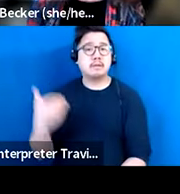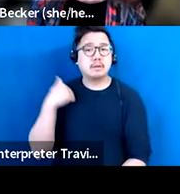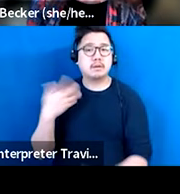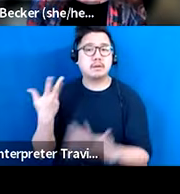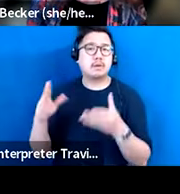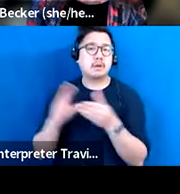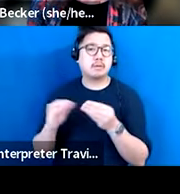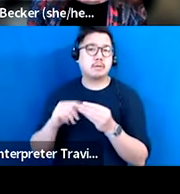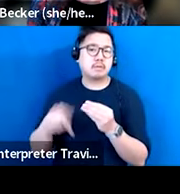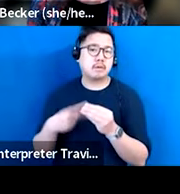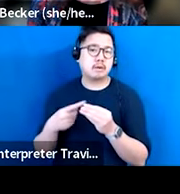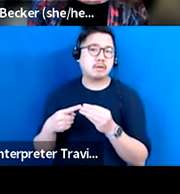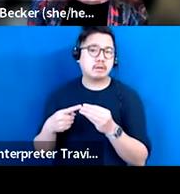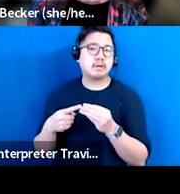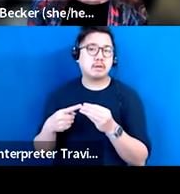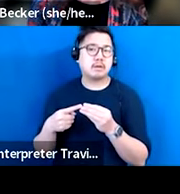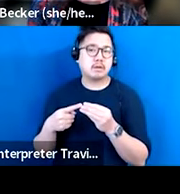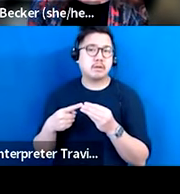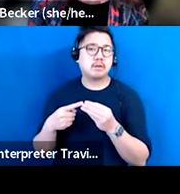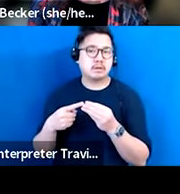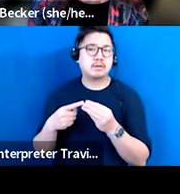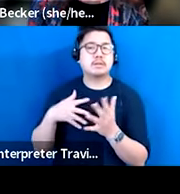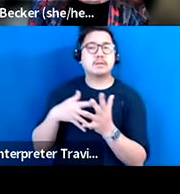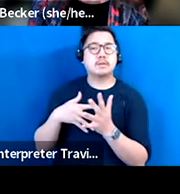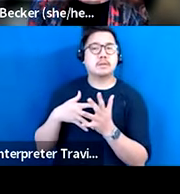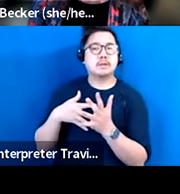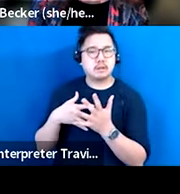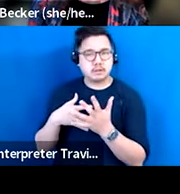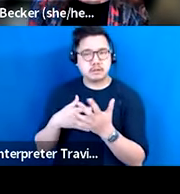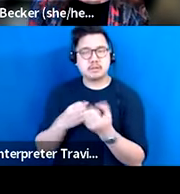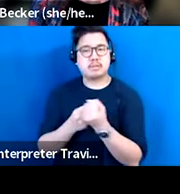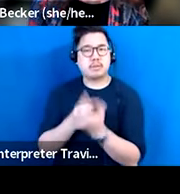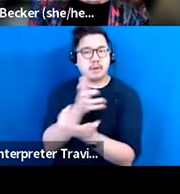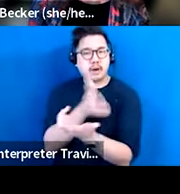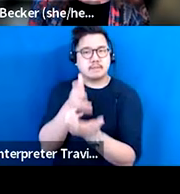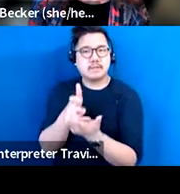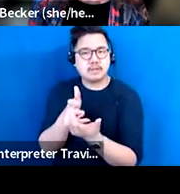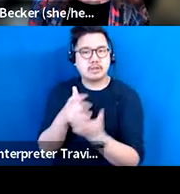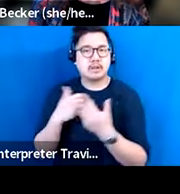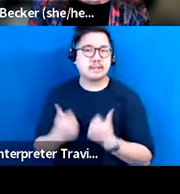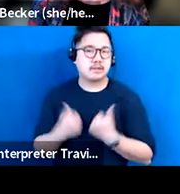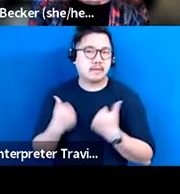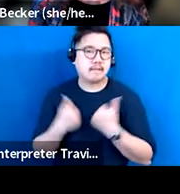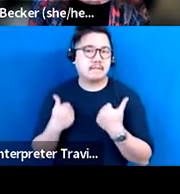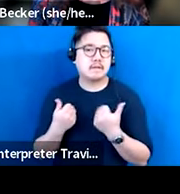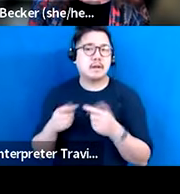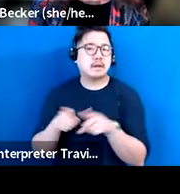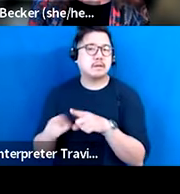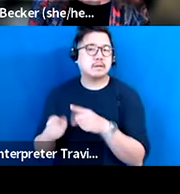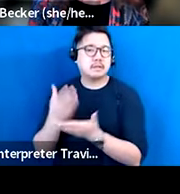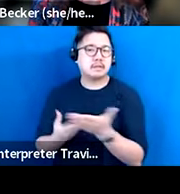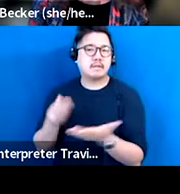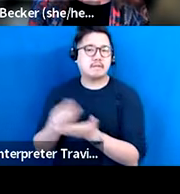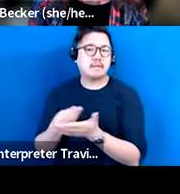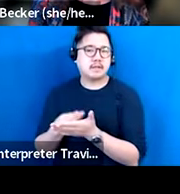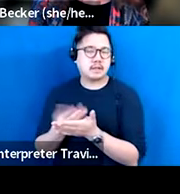you know, the recommendation in the study about supporting adaptation and survival and some funding ideas around that.